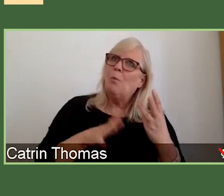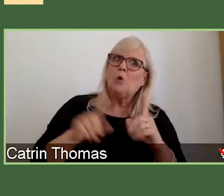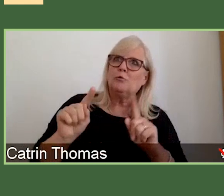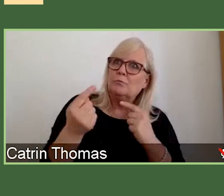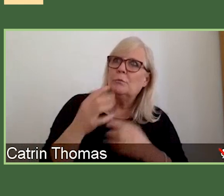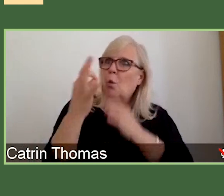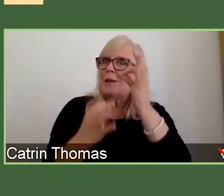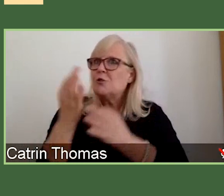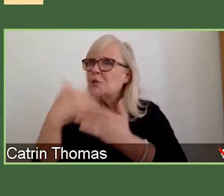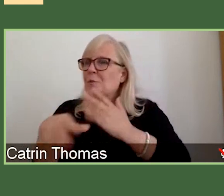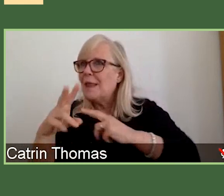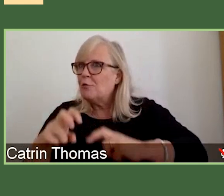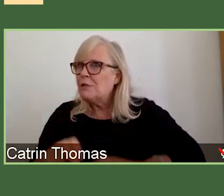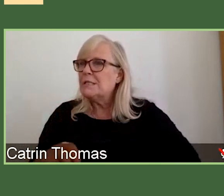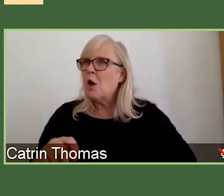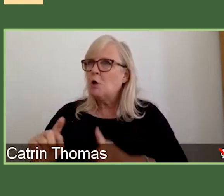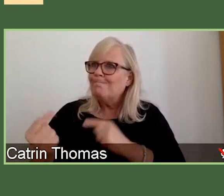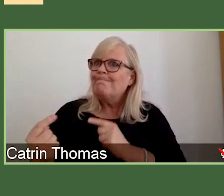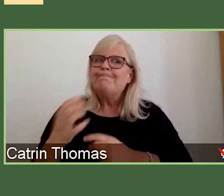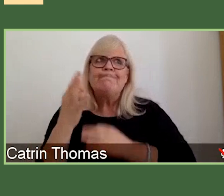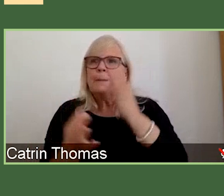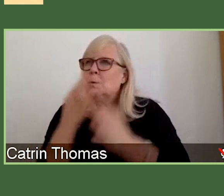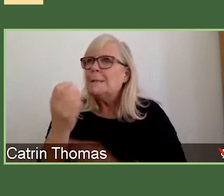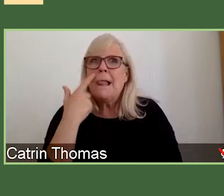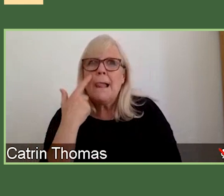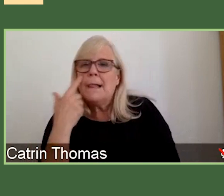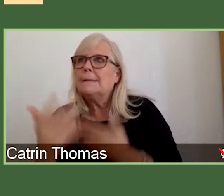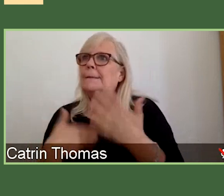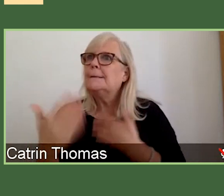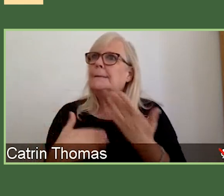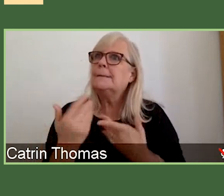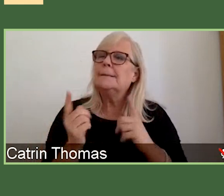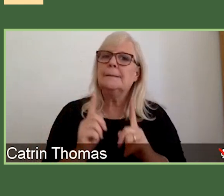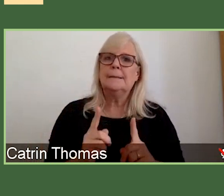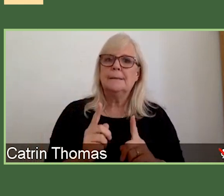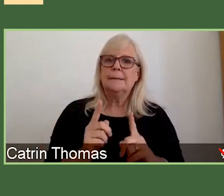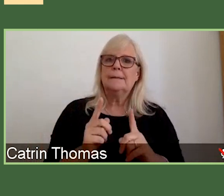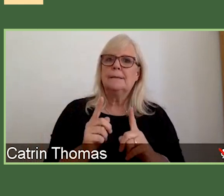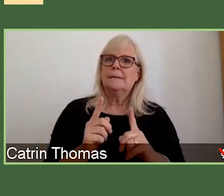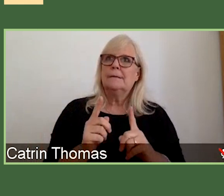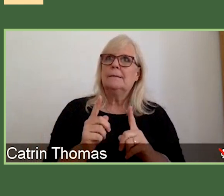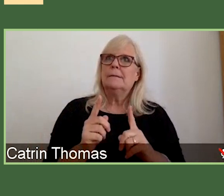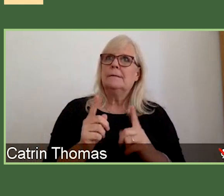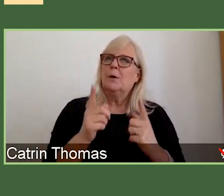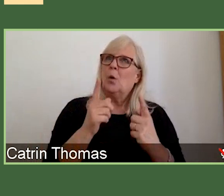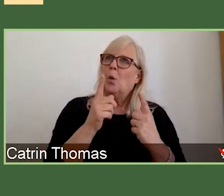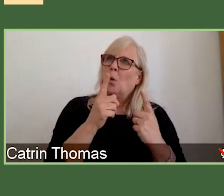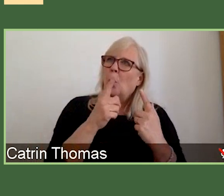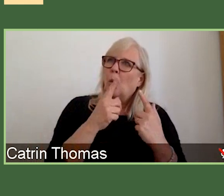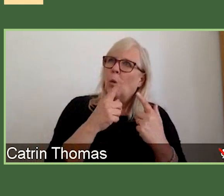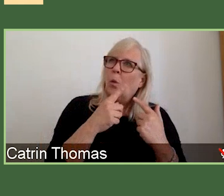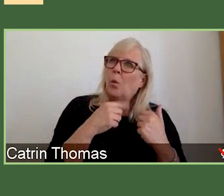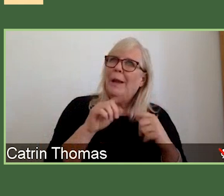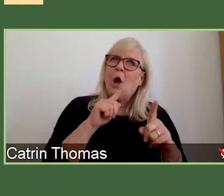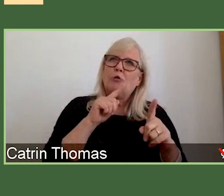You know, I think it's also fair to say that we are really trying to encourage more support at earlier stages of people's